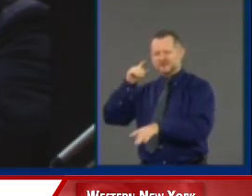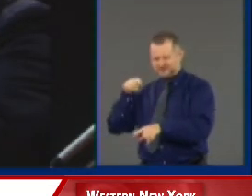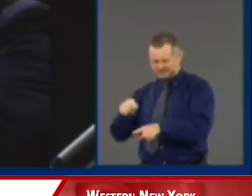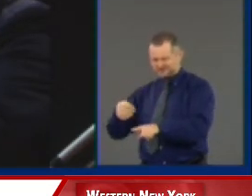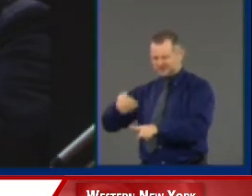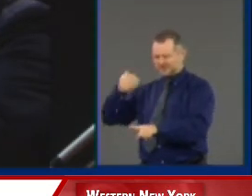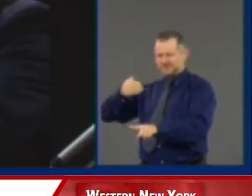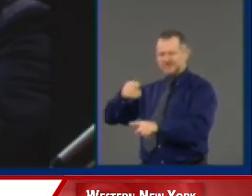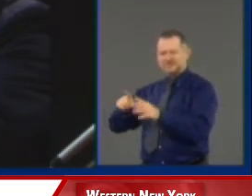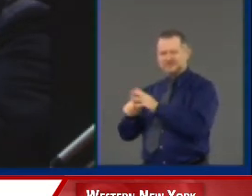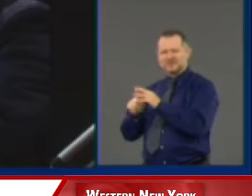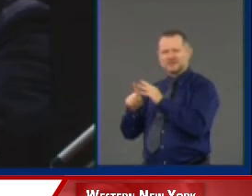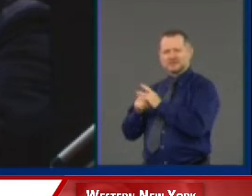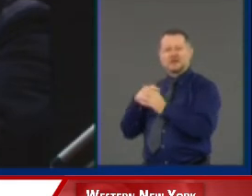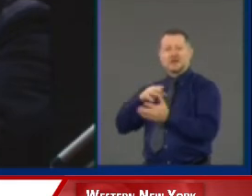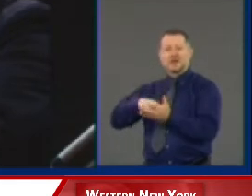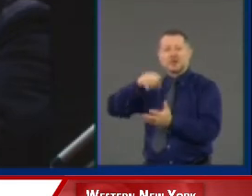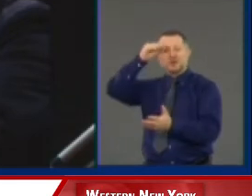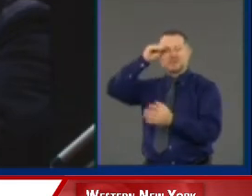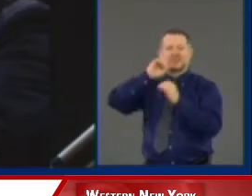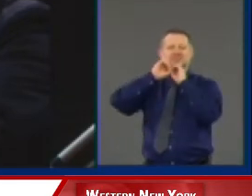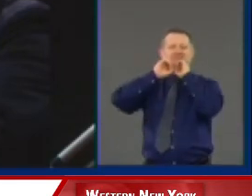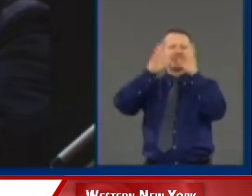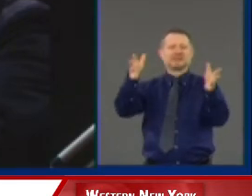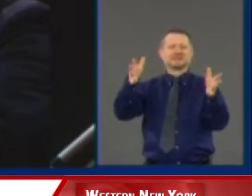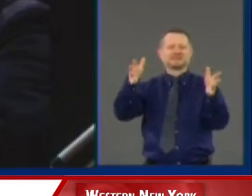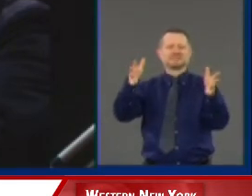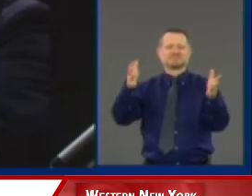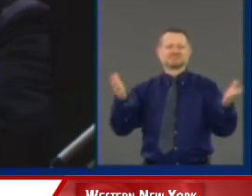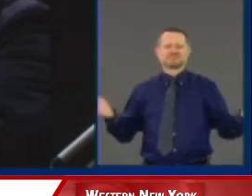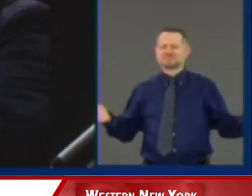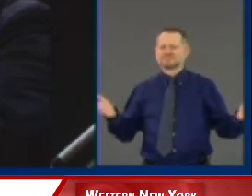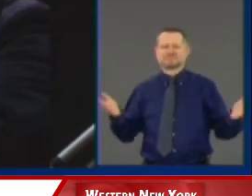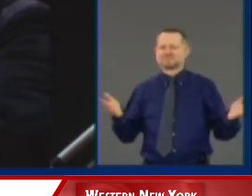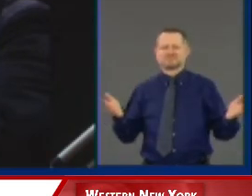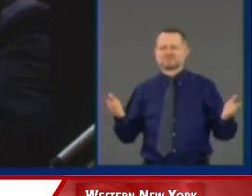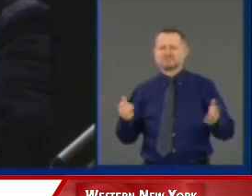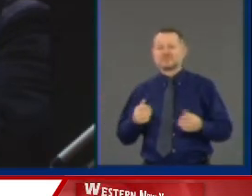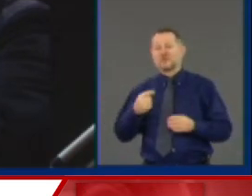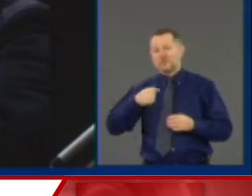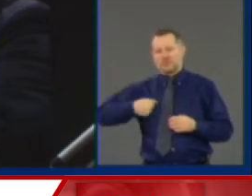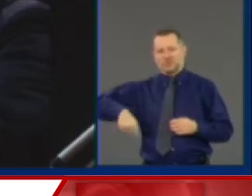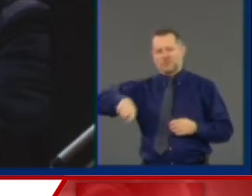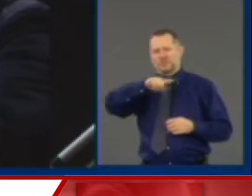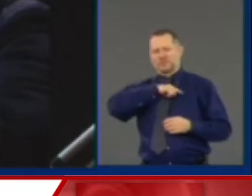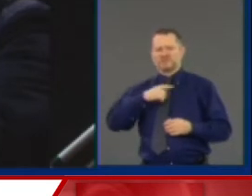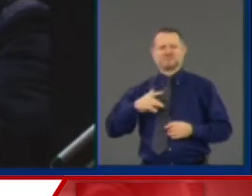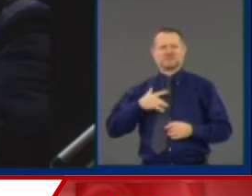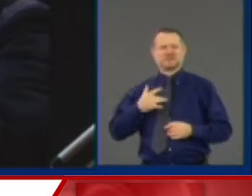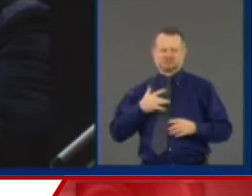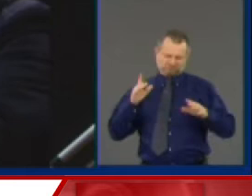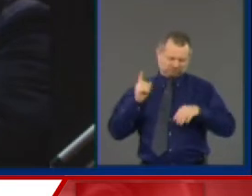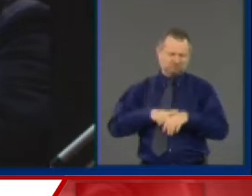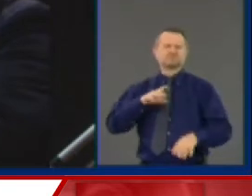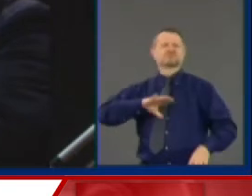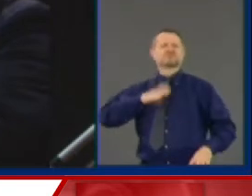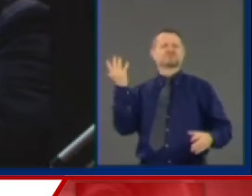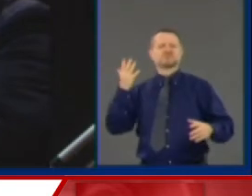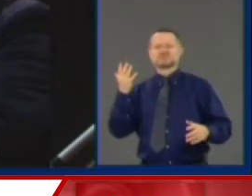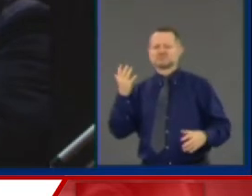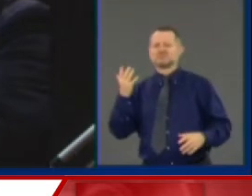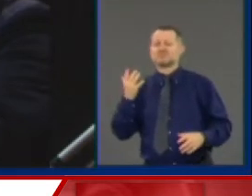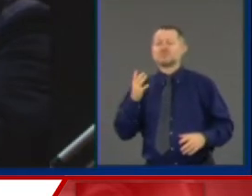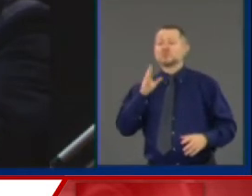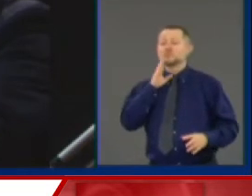Nothing. So yes, we should be outraged. And yes, there's a bigger point to make.